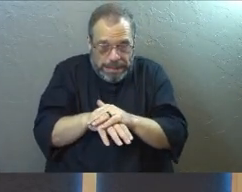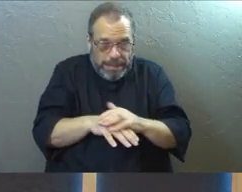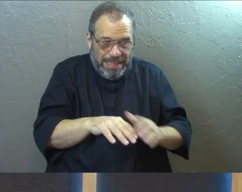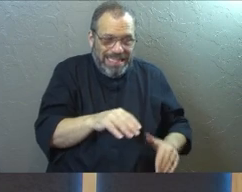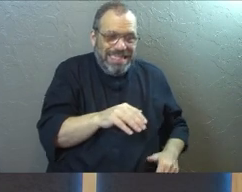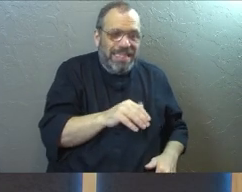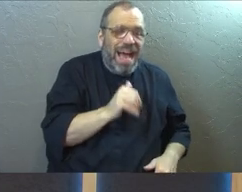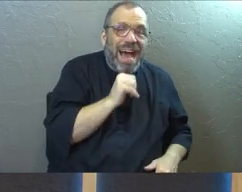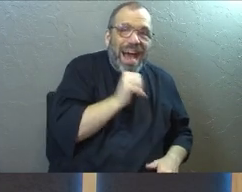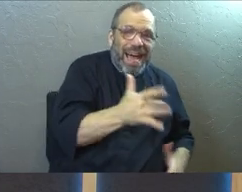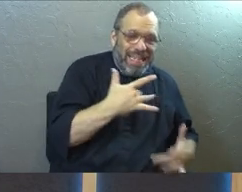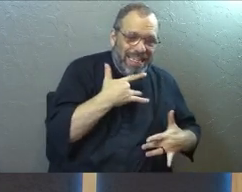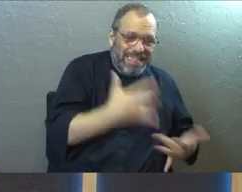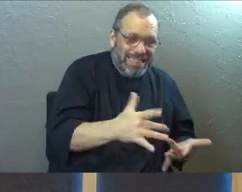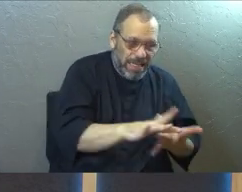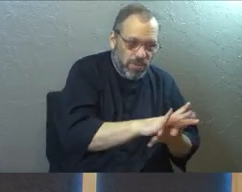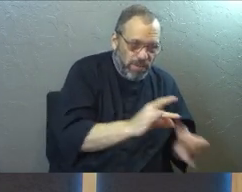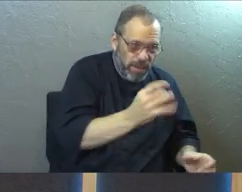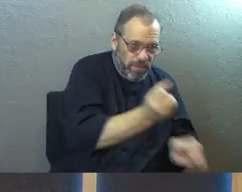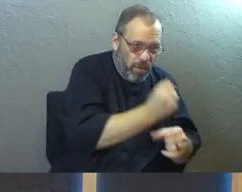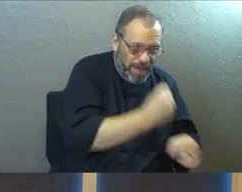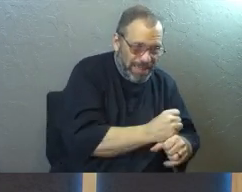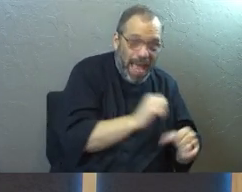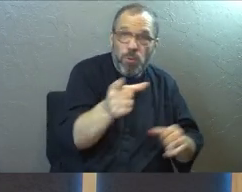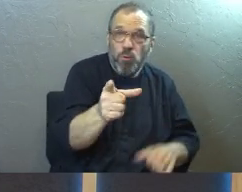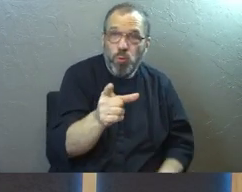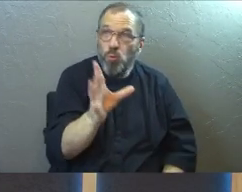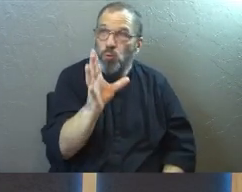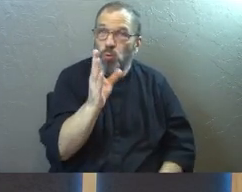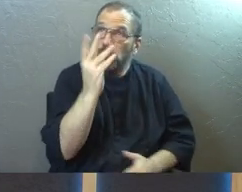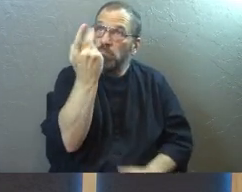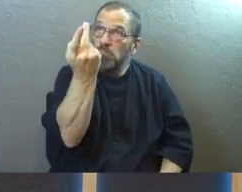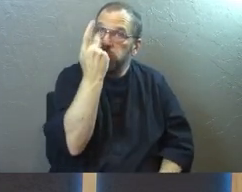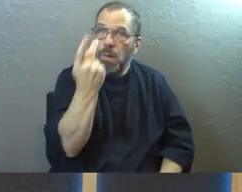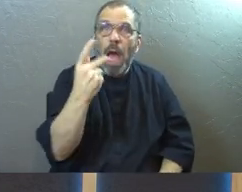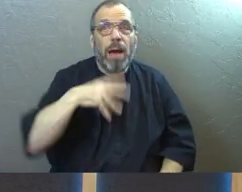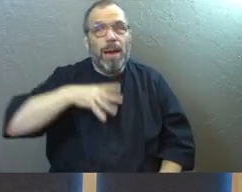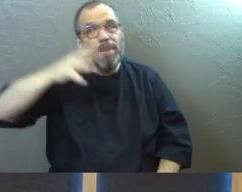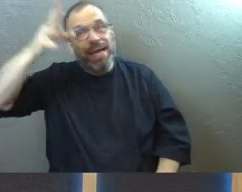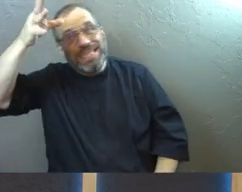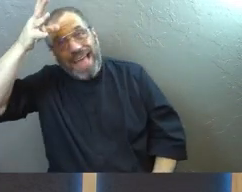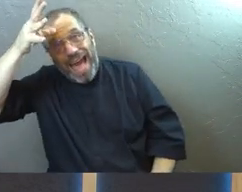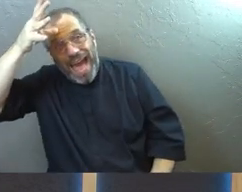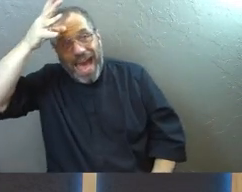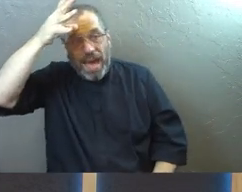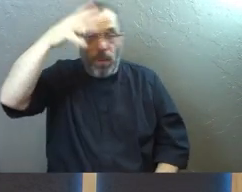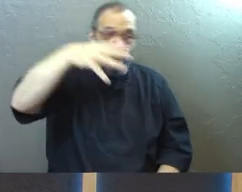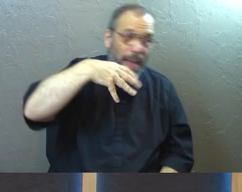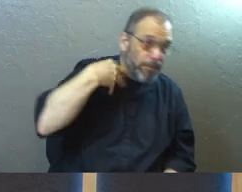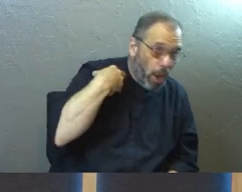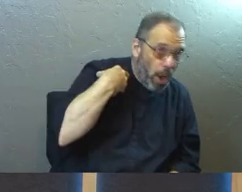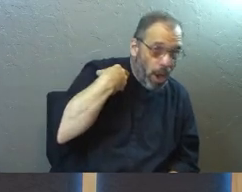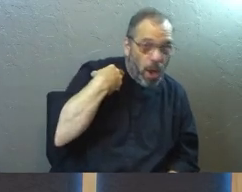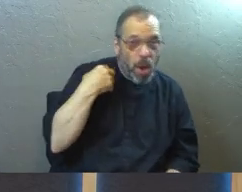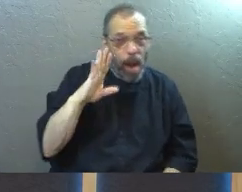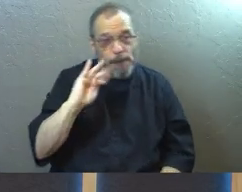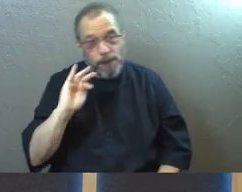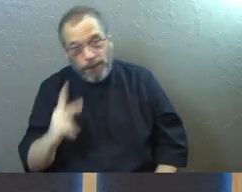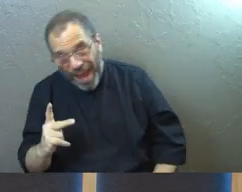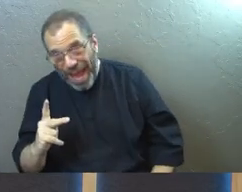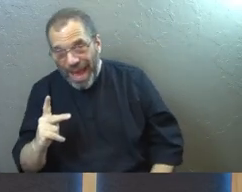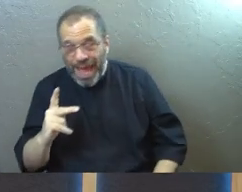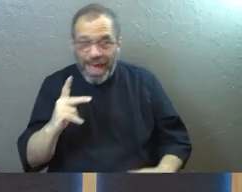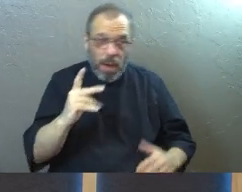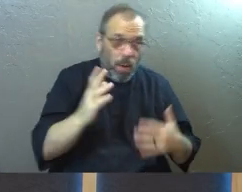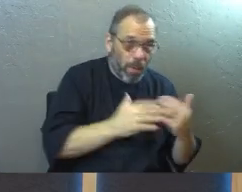unintentional spiritual formation shape how we talk to God. This is how it was with my dad, or this is how it was with my boss. This is how it was when I had to go